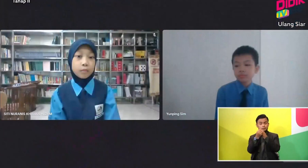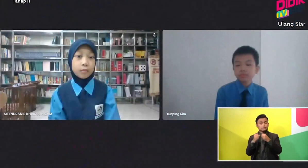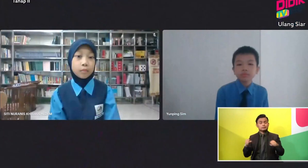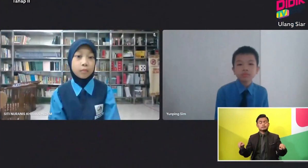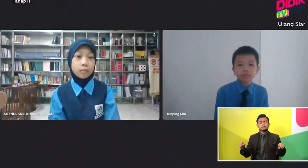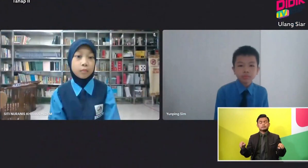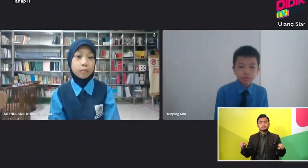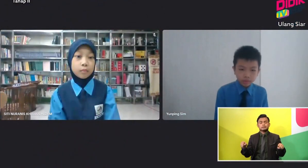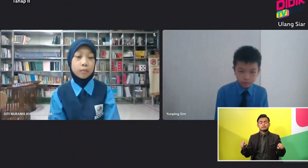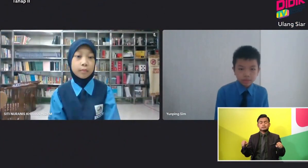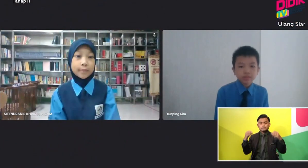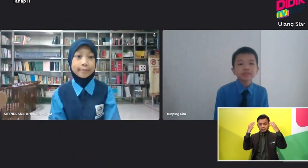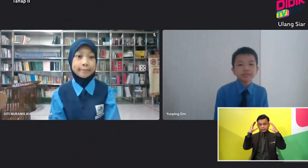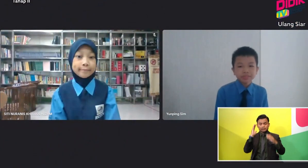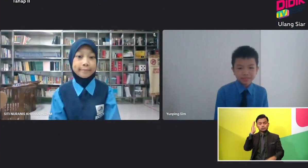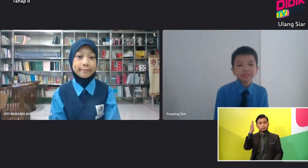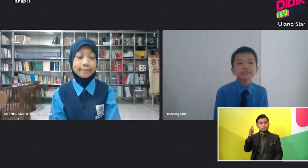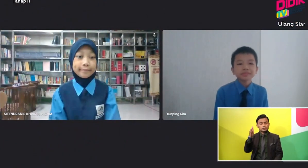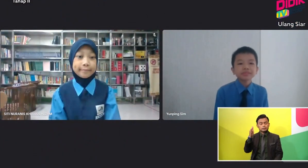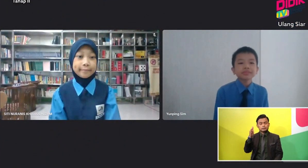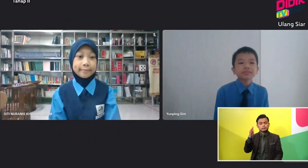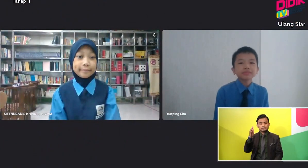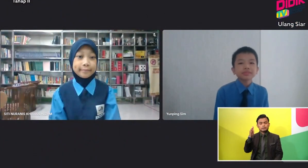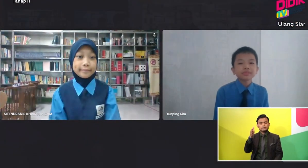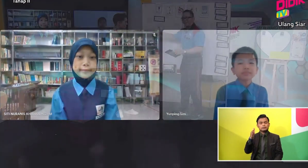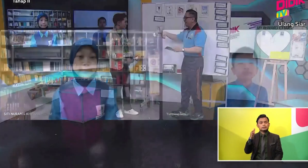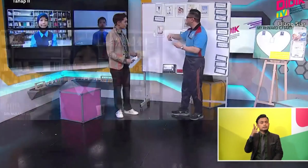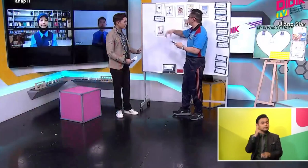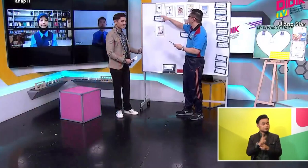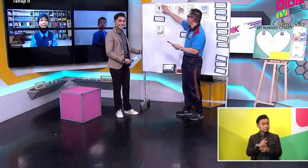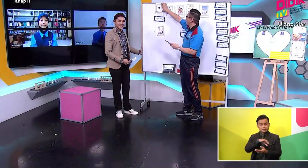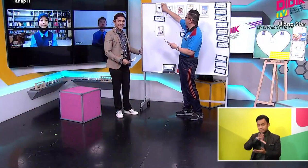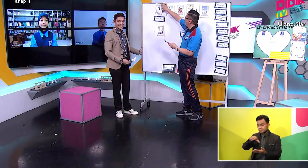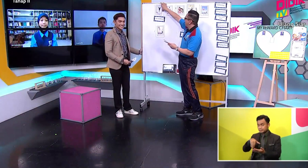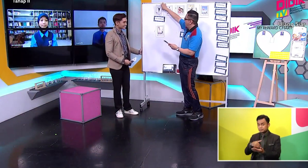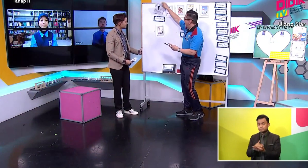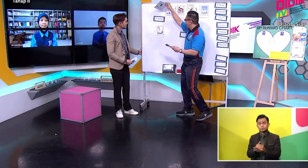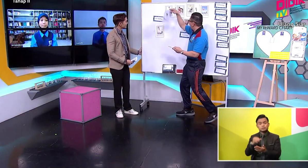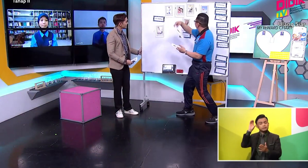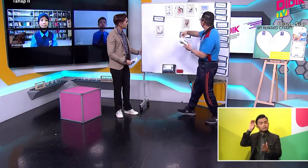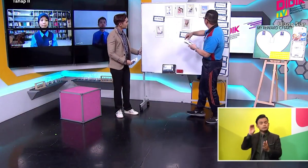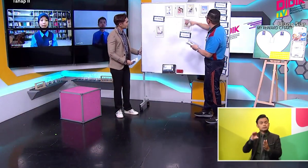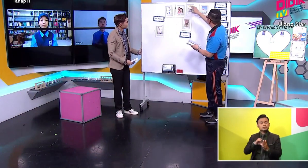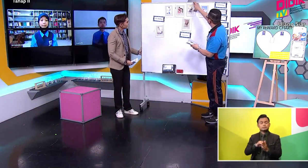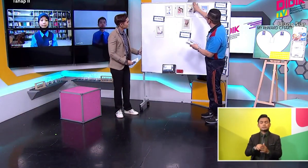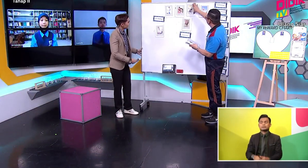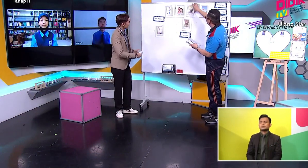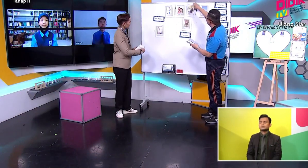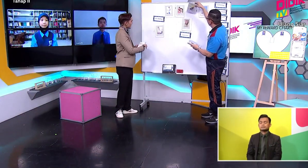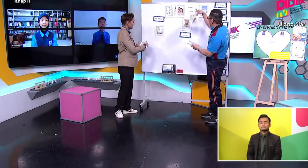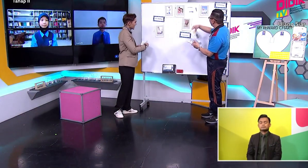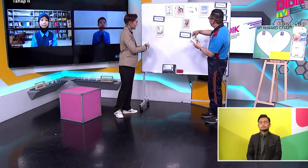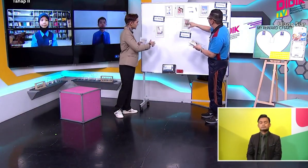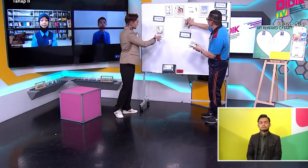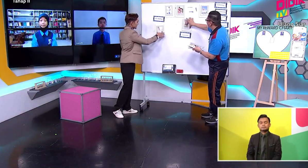going to keep All cards First No more cheating. Okay. Hanif, can you keep All the cards